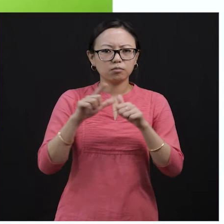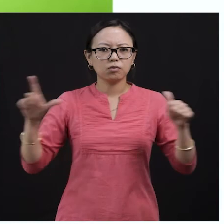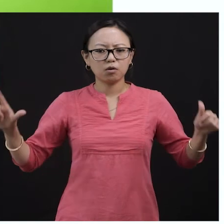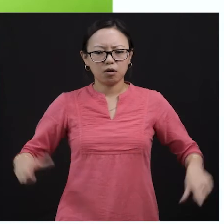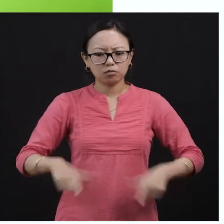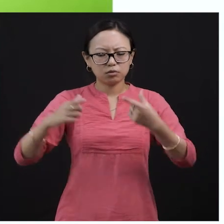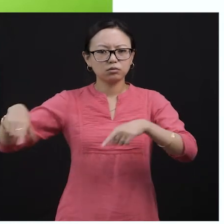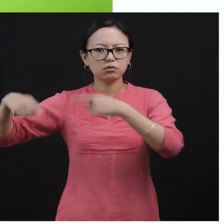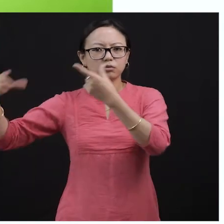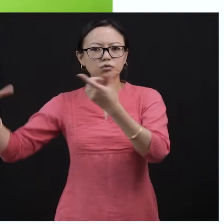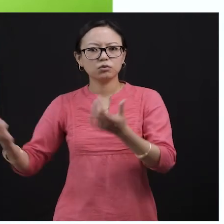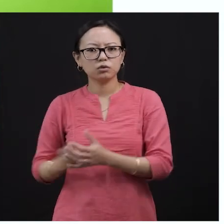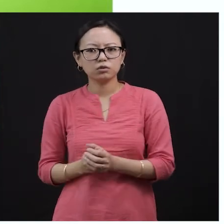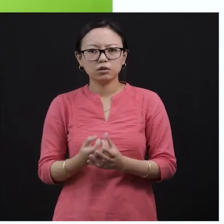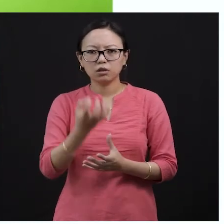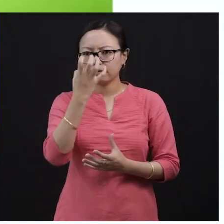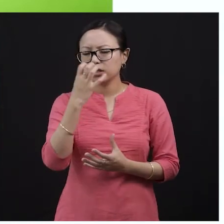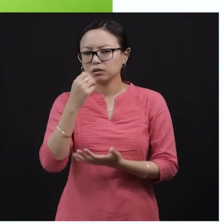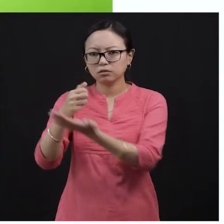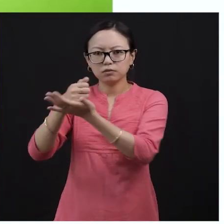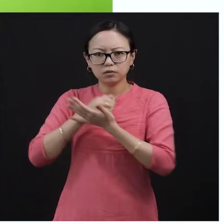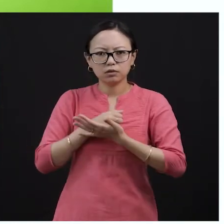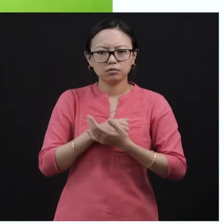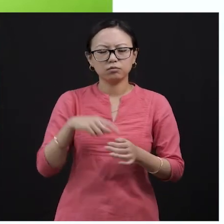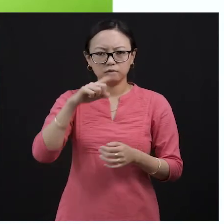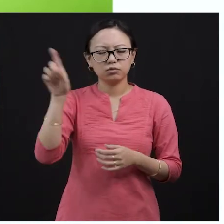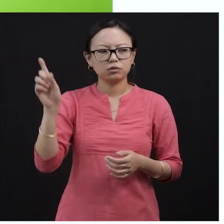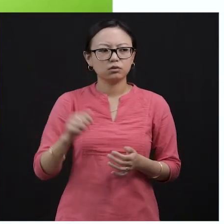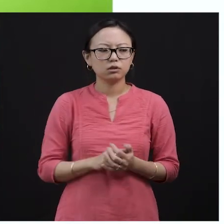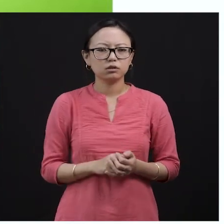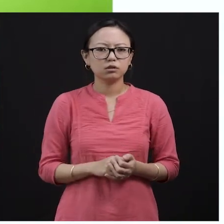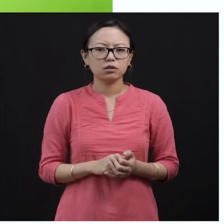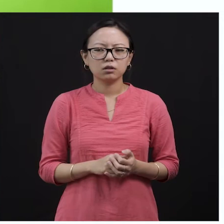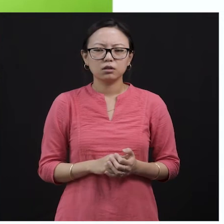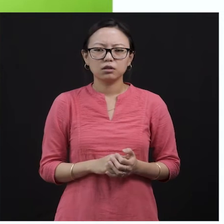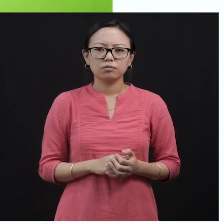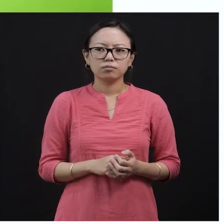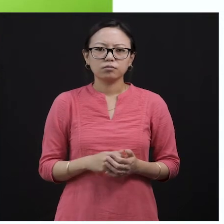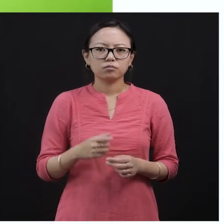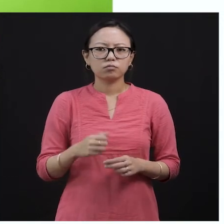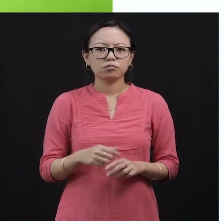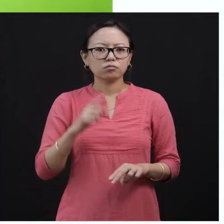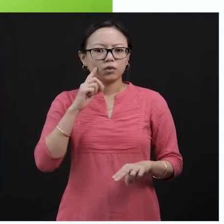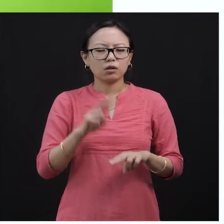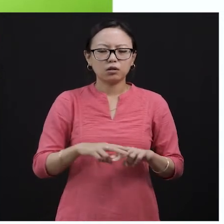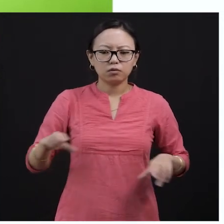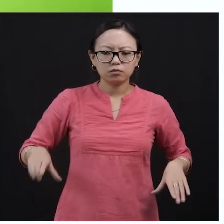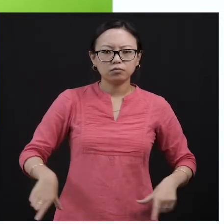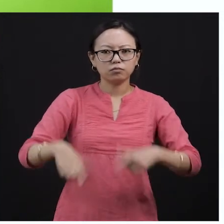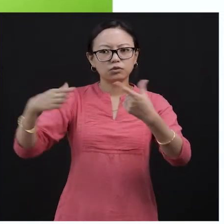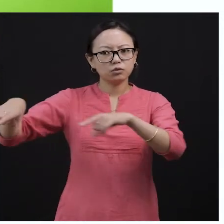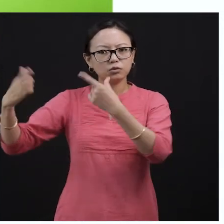And when a tree bears fruit, it attracts a lot of animals. We all know that. You might have seen cherry trees in your compound,